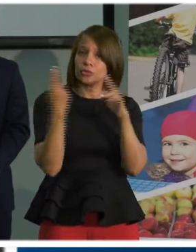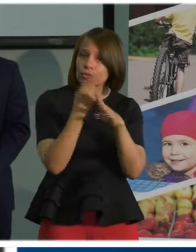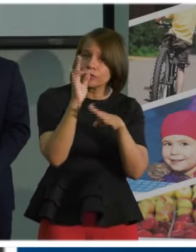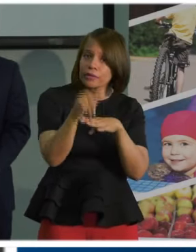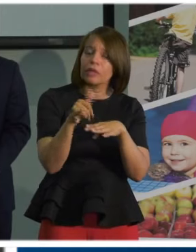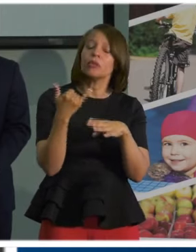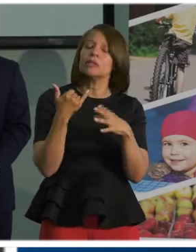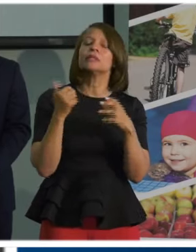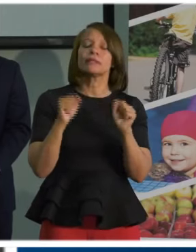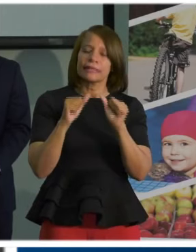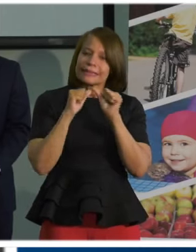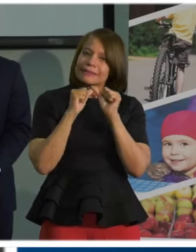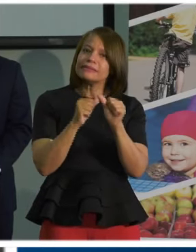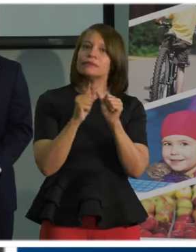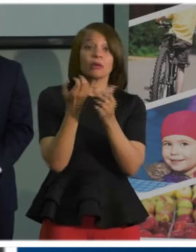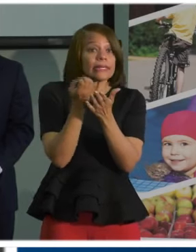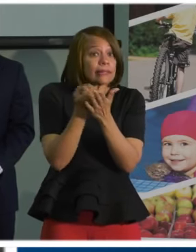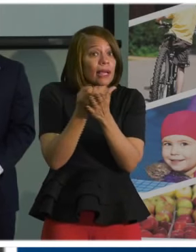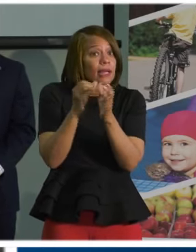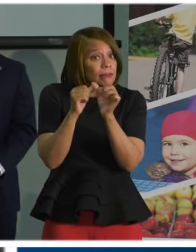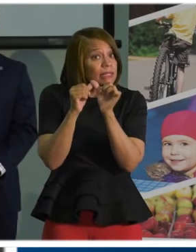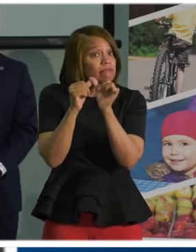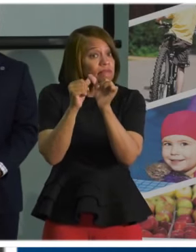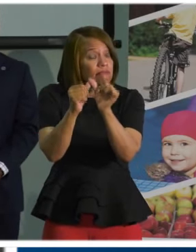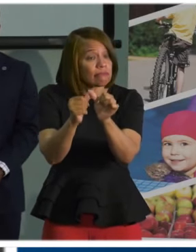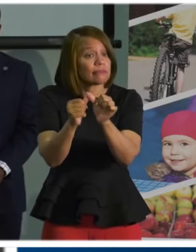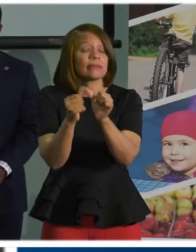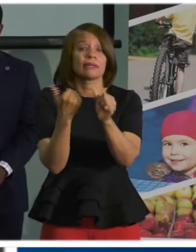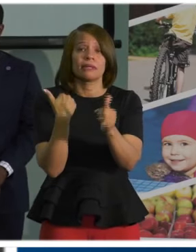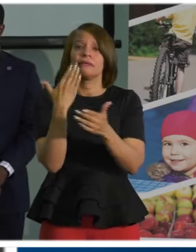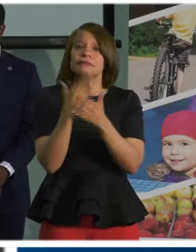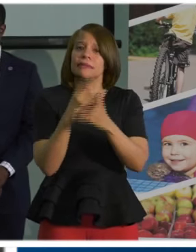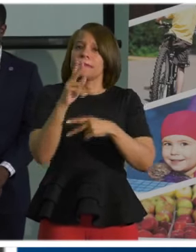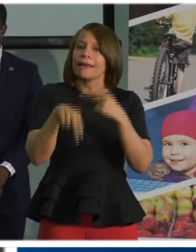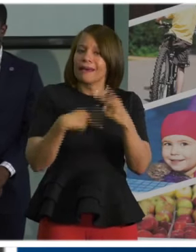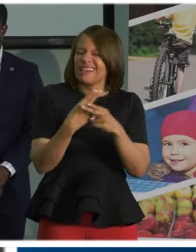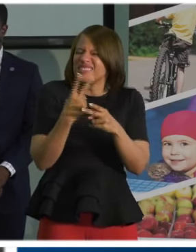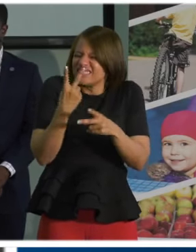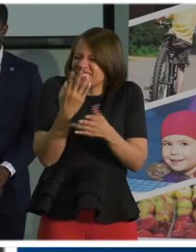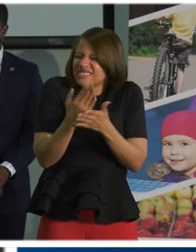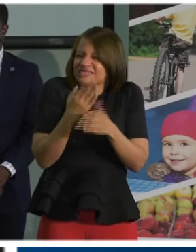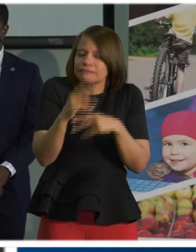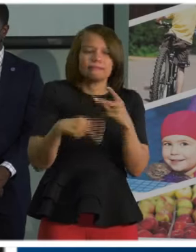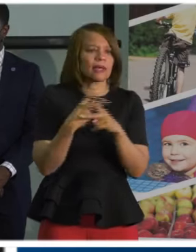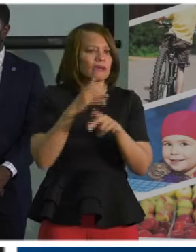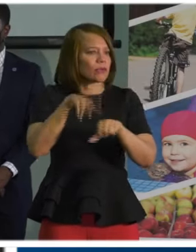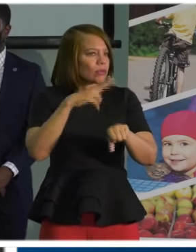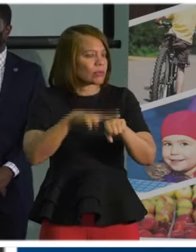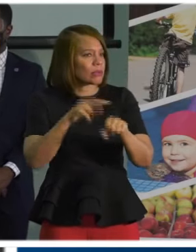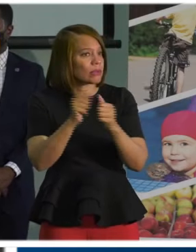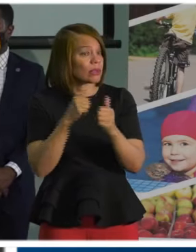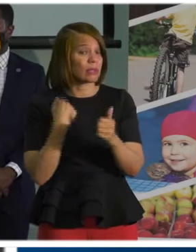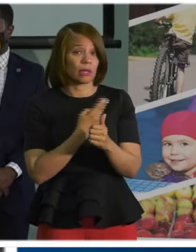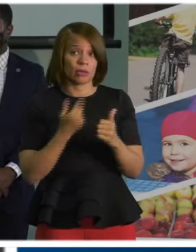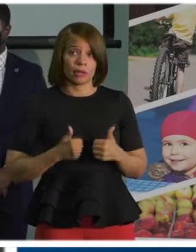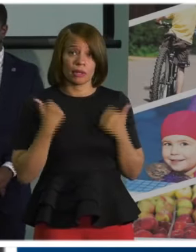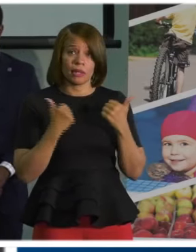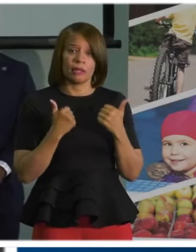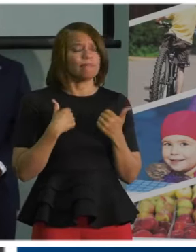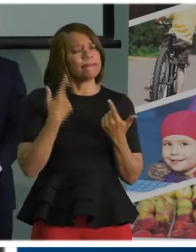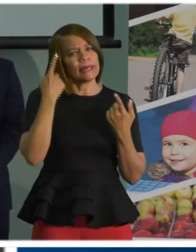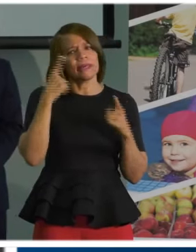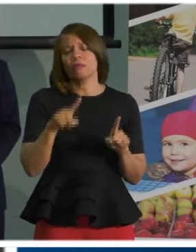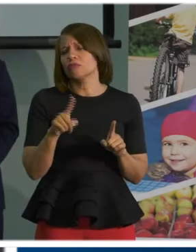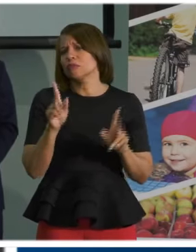to keep our economy going and continue to have some type of normalcy to our lives. And yes, I agree. There is COVID